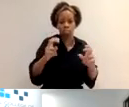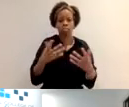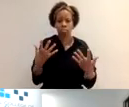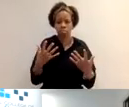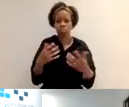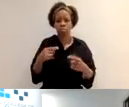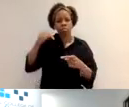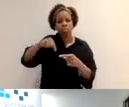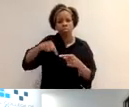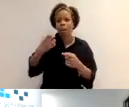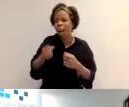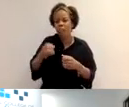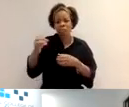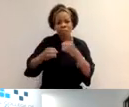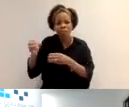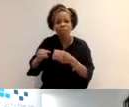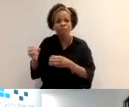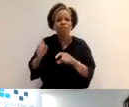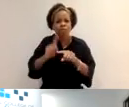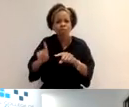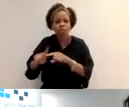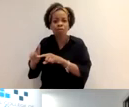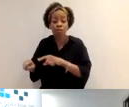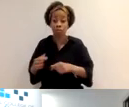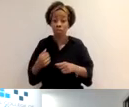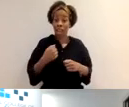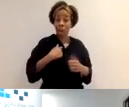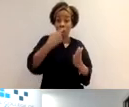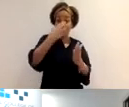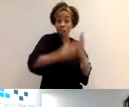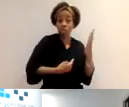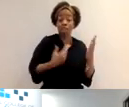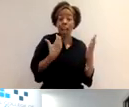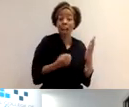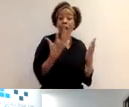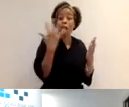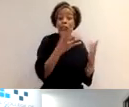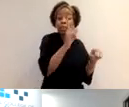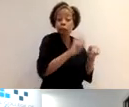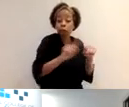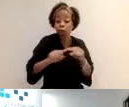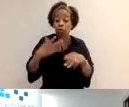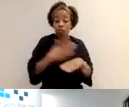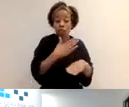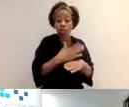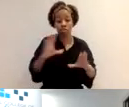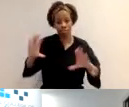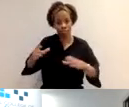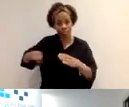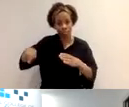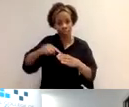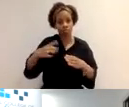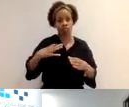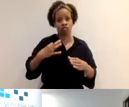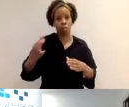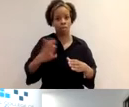reason why we can do that is because all 15 professions in our register share the same CPD standards. But it's just a good point to make that, you know, our